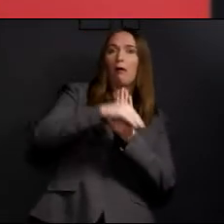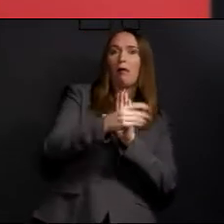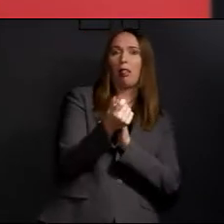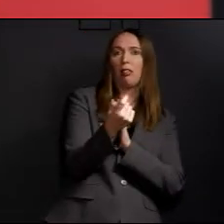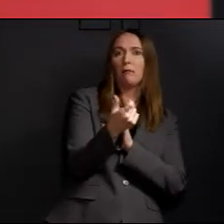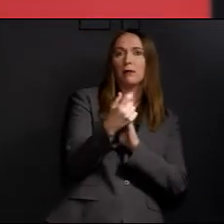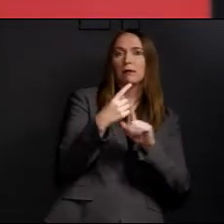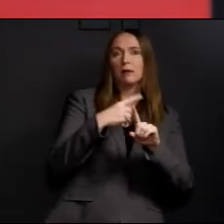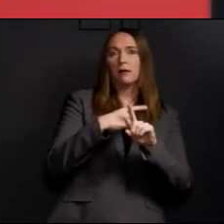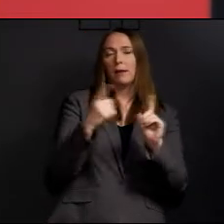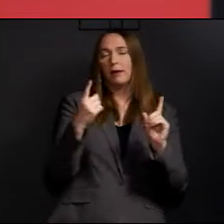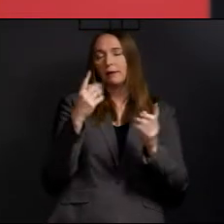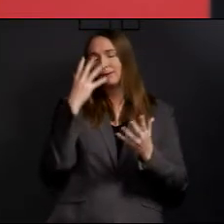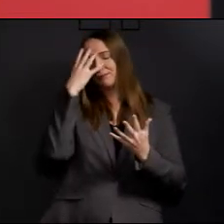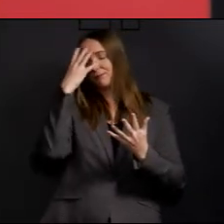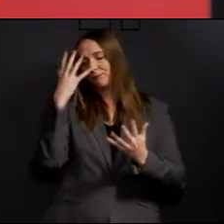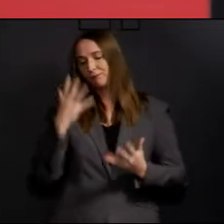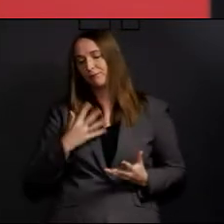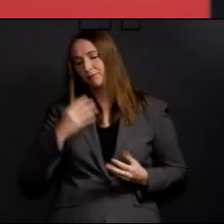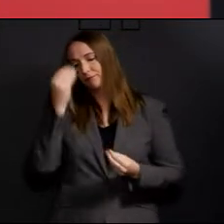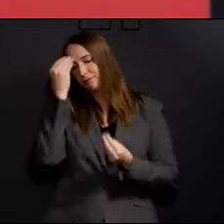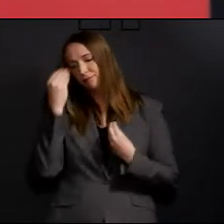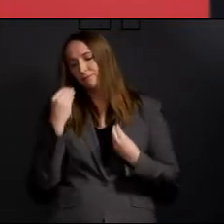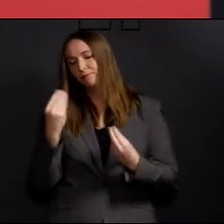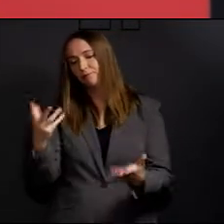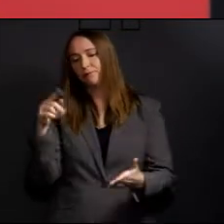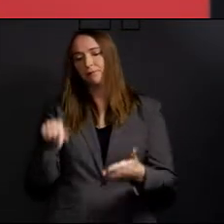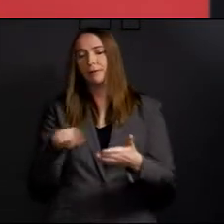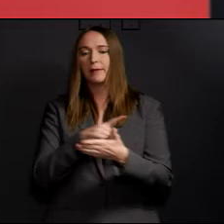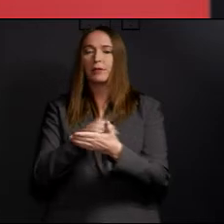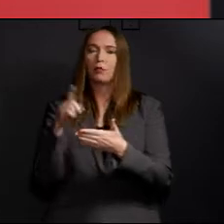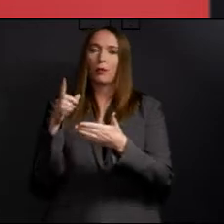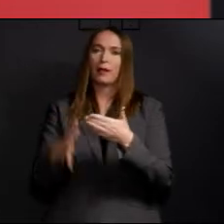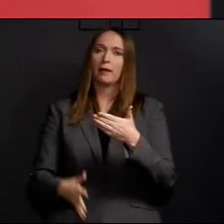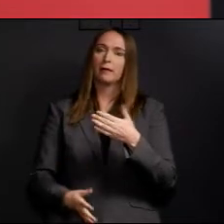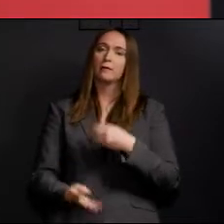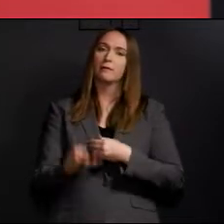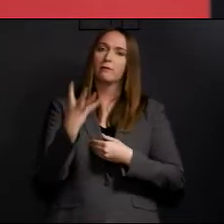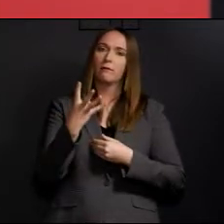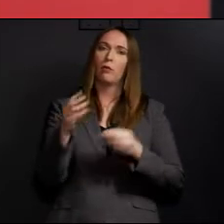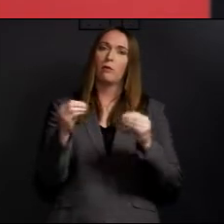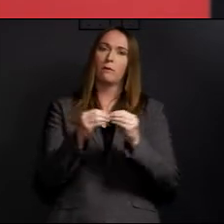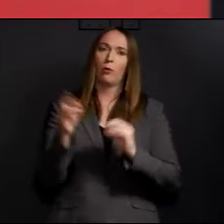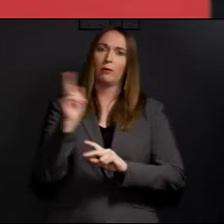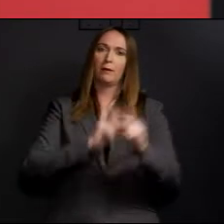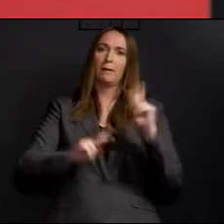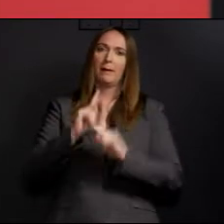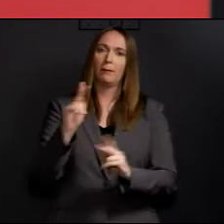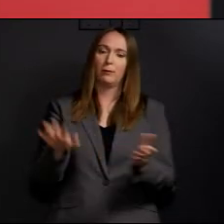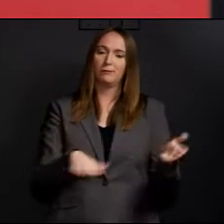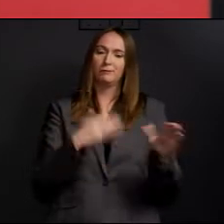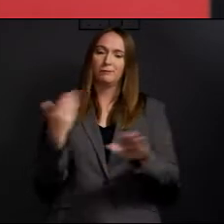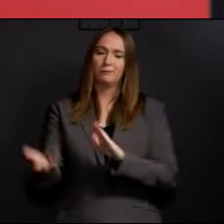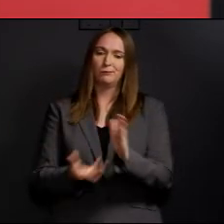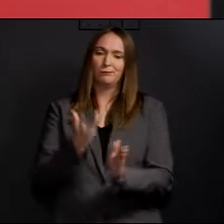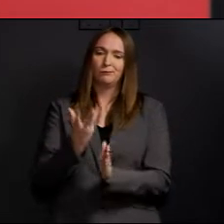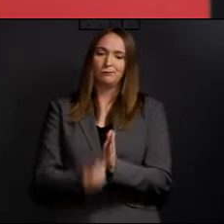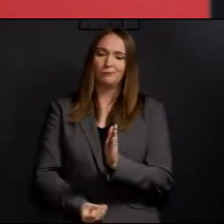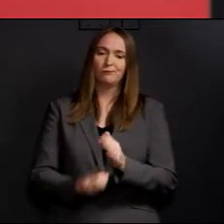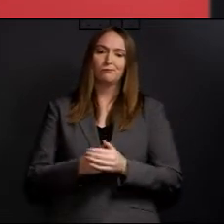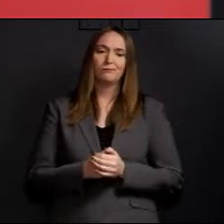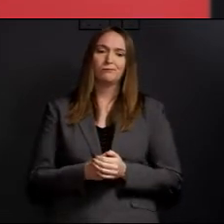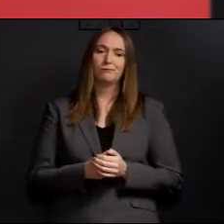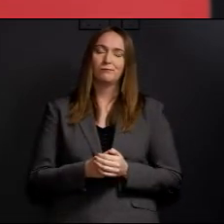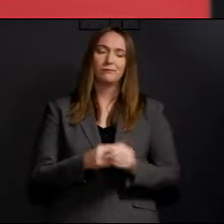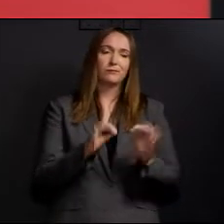fatalities this weekend, which breaks my heart. It just absolutely breaks my heart. My thoughts and prayers go out to those who